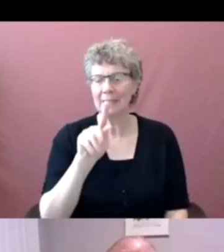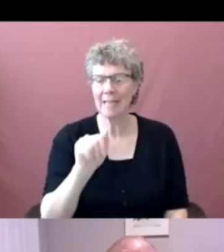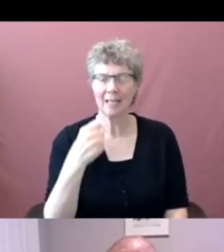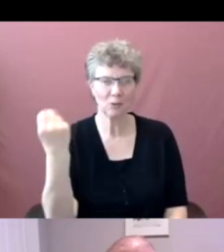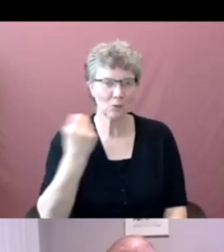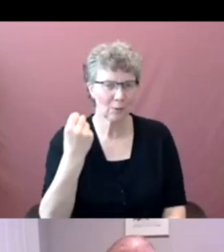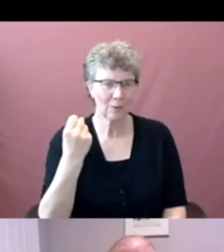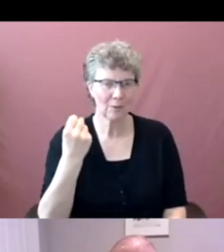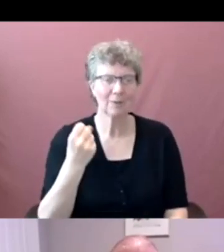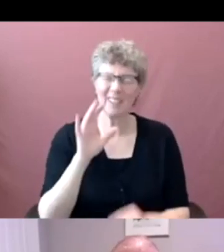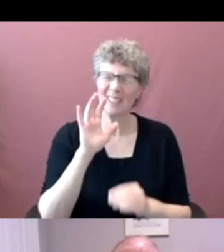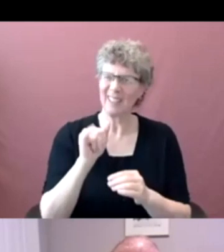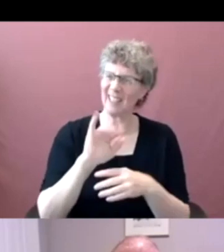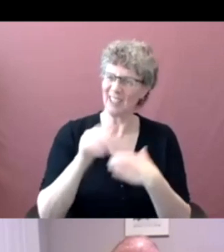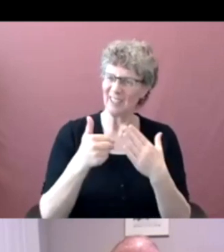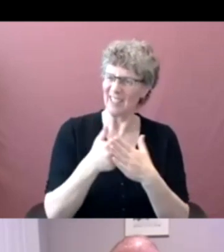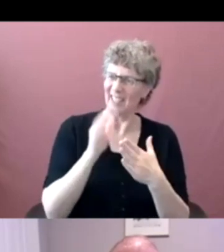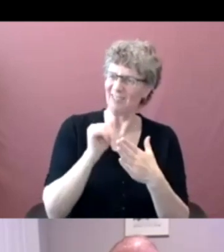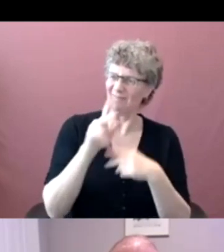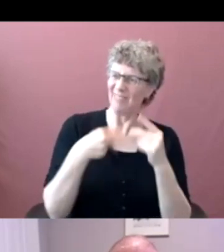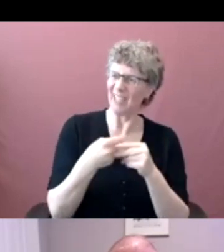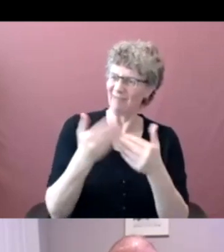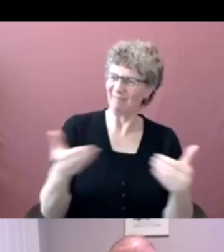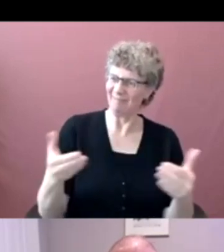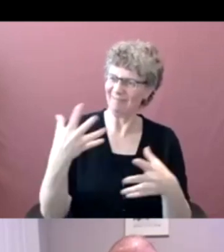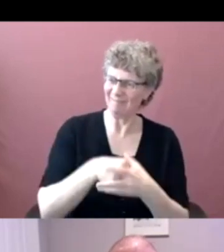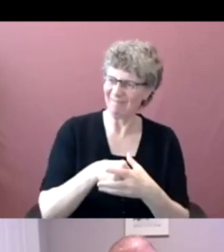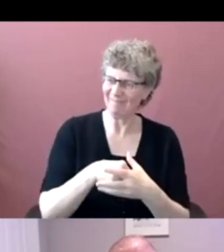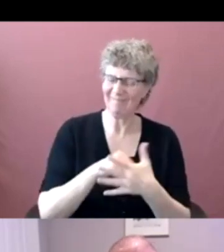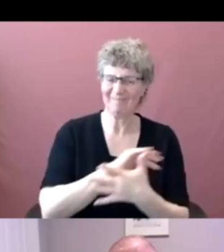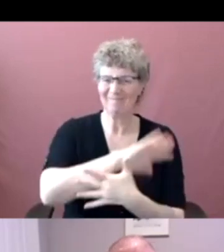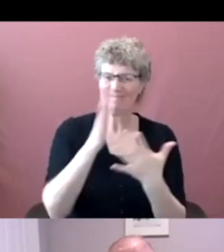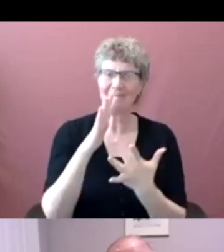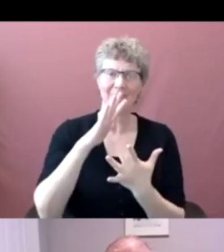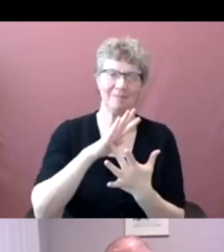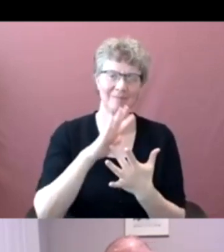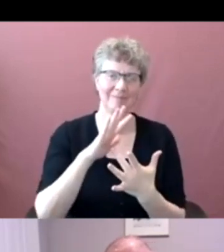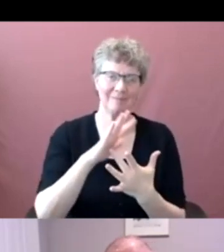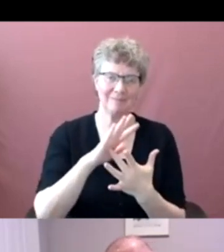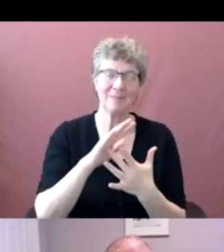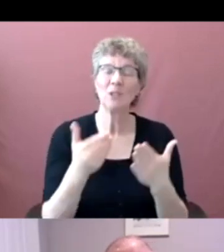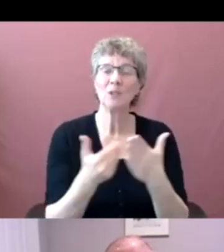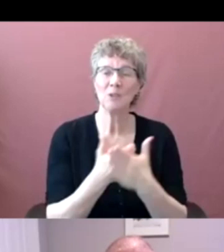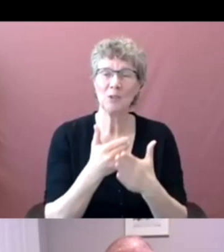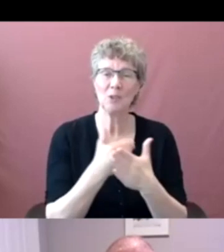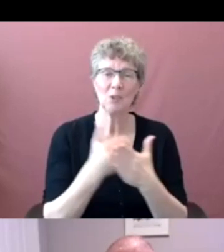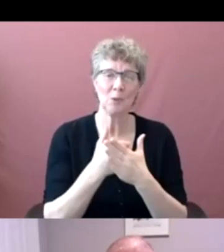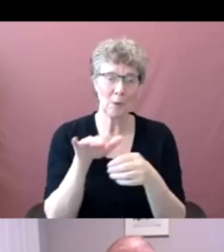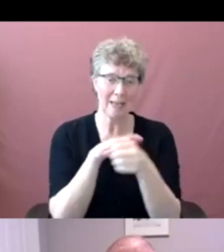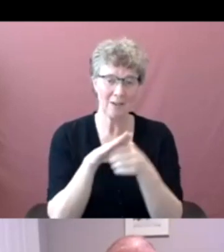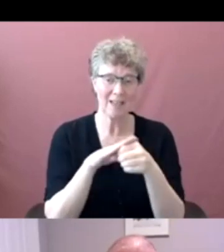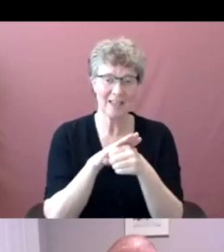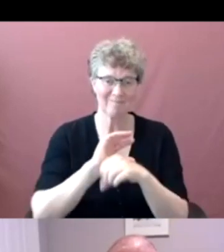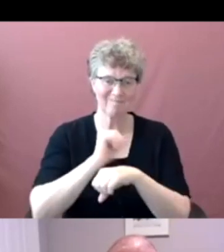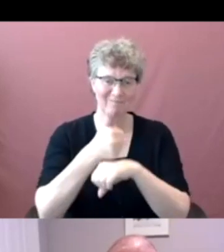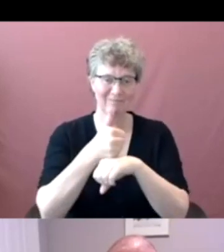services are derived from. There's a new portfolio here right in the middle, IT service excellence. So